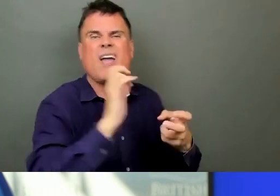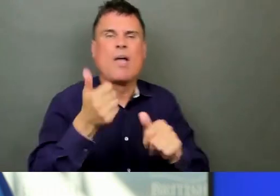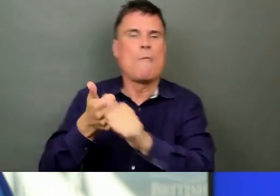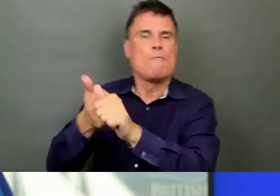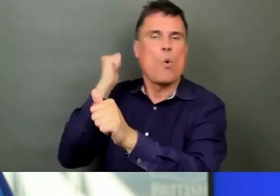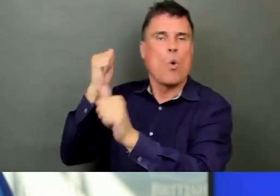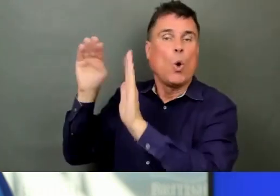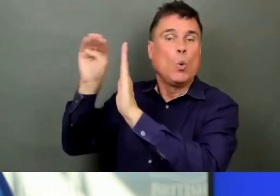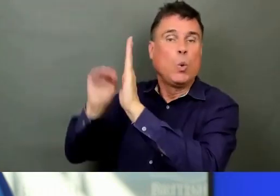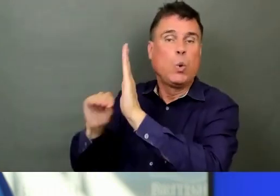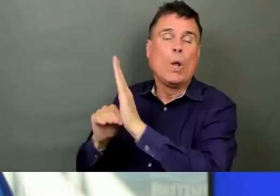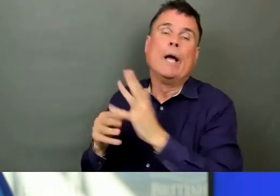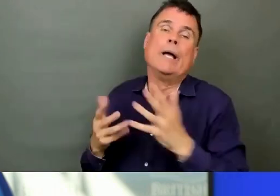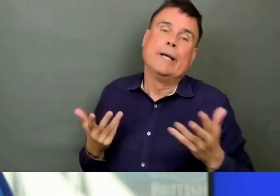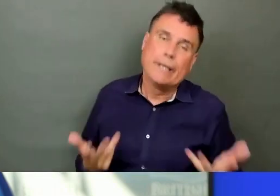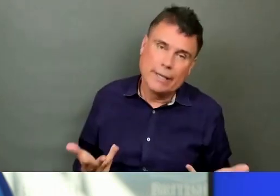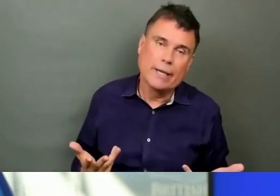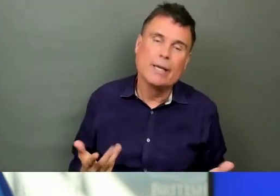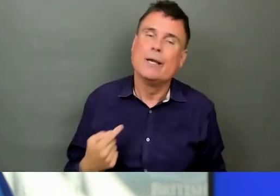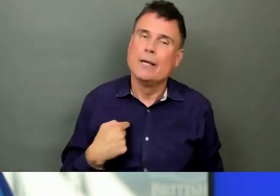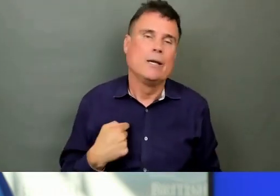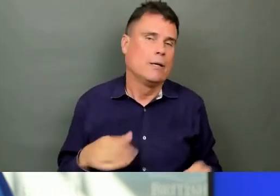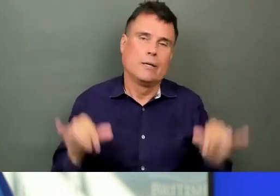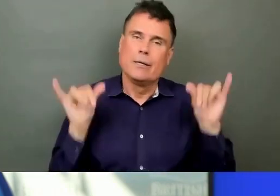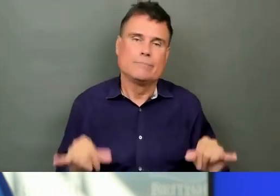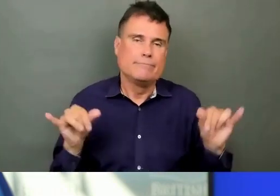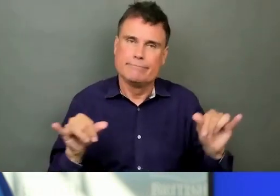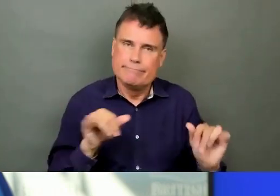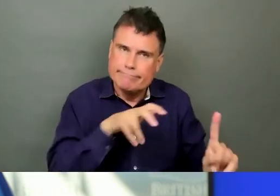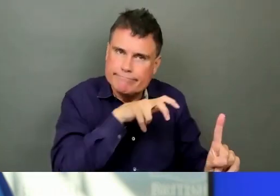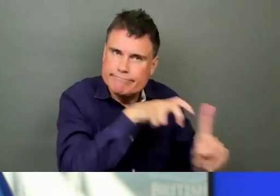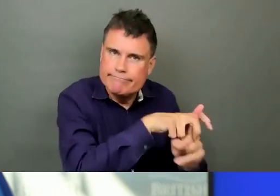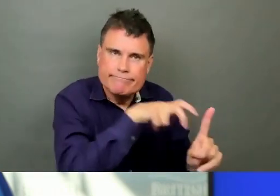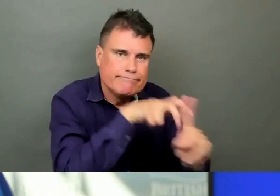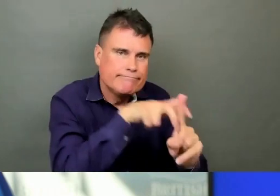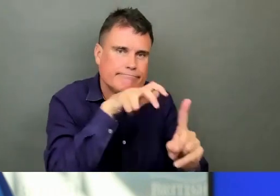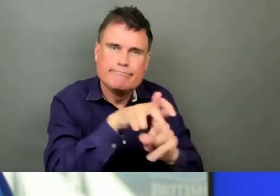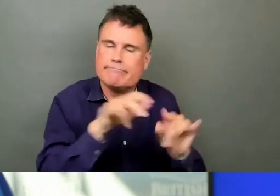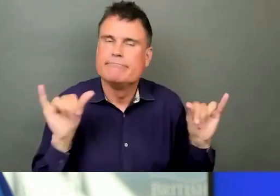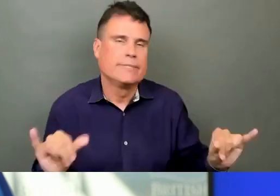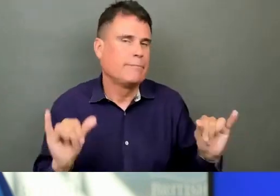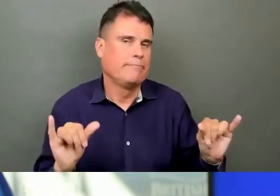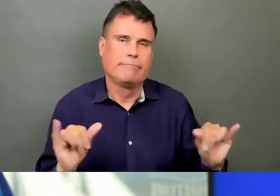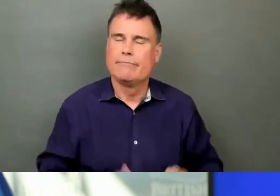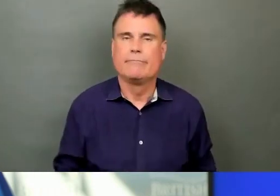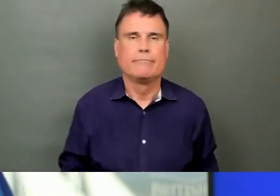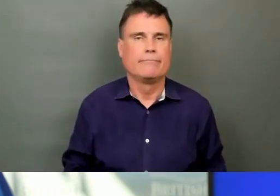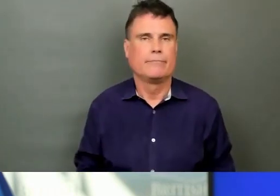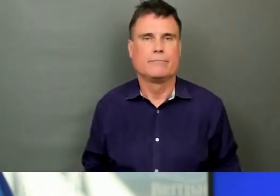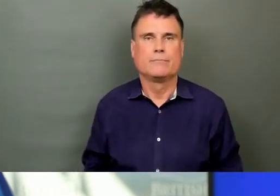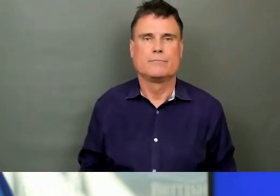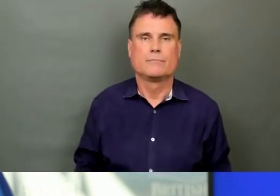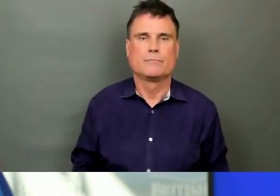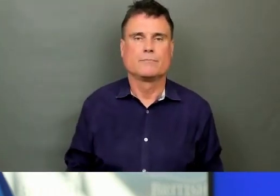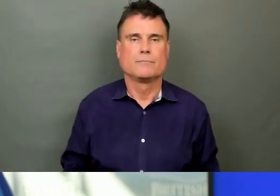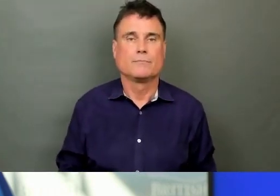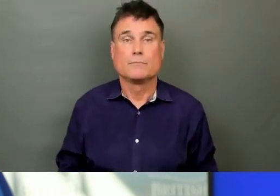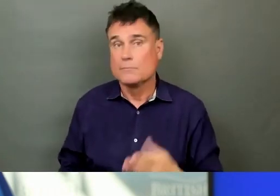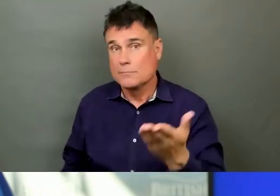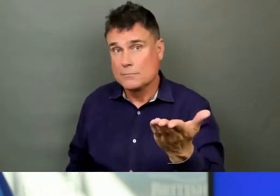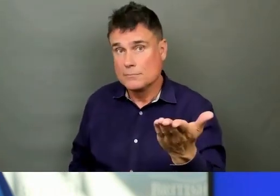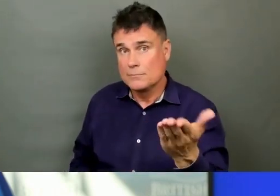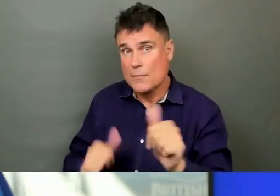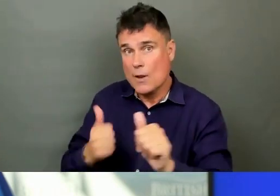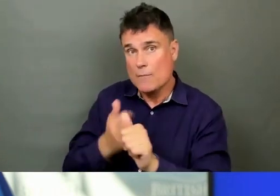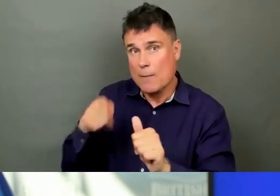Looking at this push for vaccinations and saying that vaccinations are key, and looking at the changes in Alberta, you know, that people are